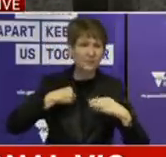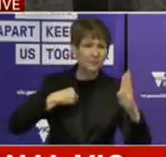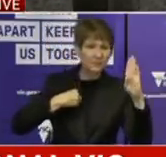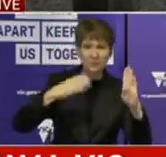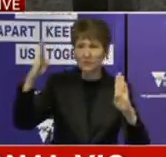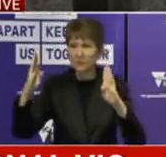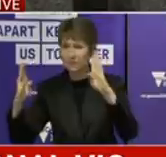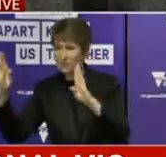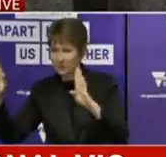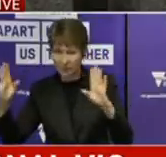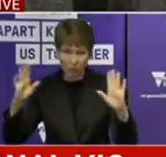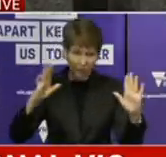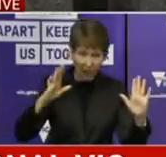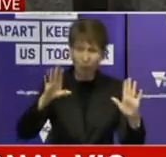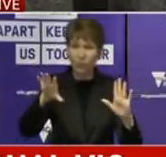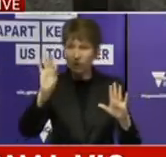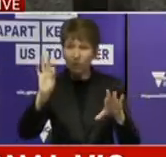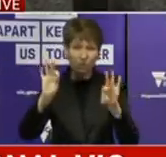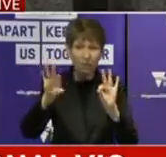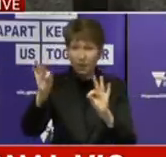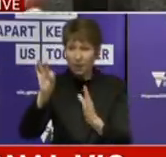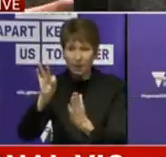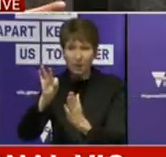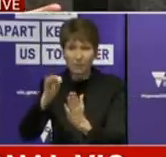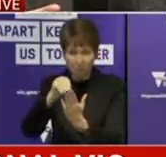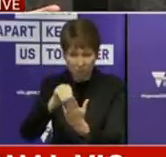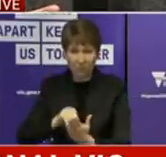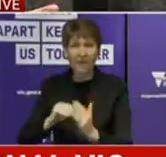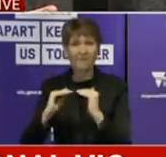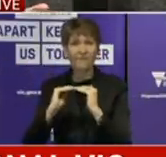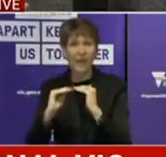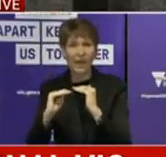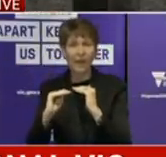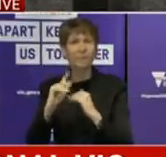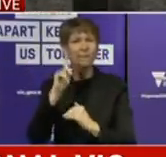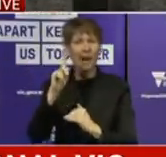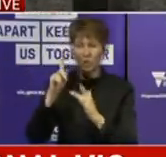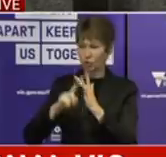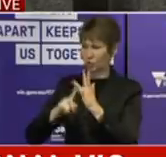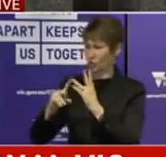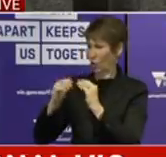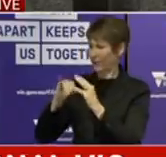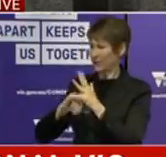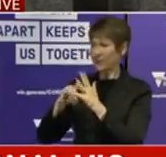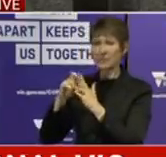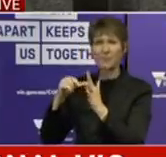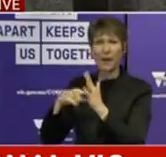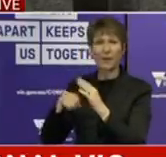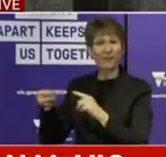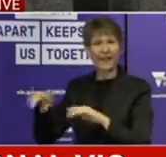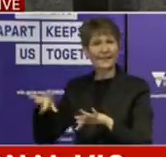Jobs Department. The Jobs Department, you know, is 18 months down the track where they should have an Independent Unit, they don't.